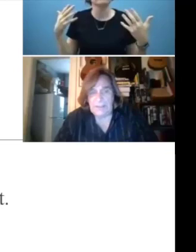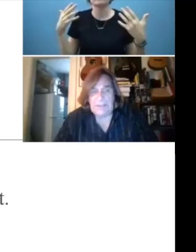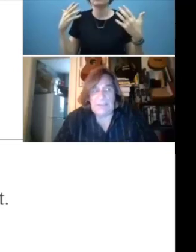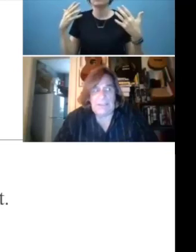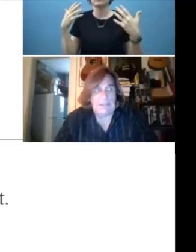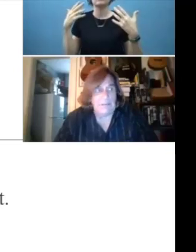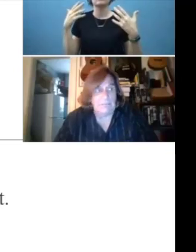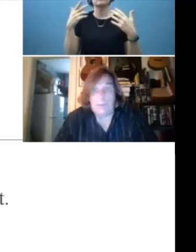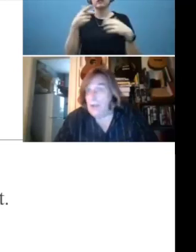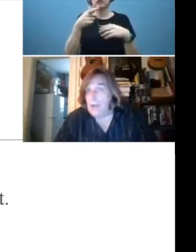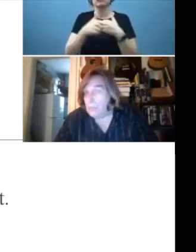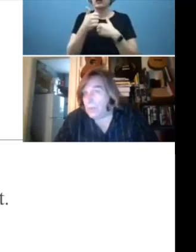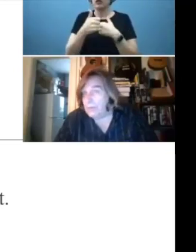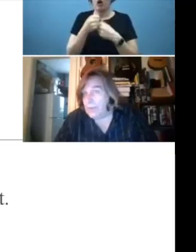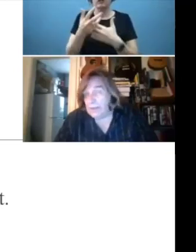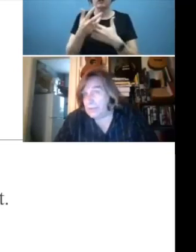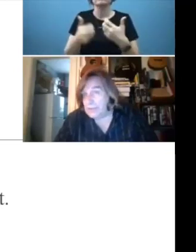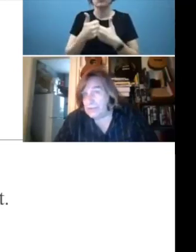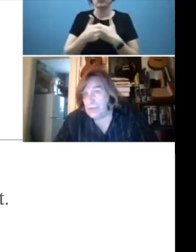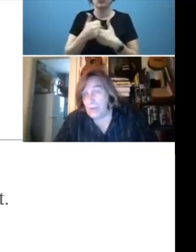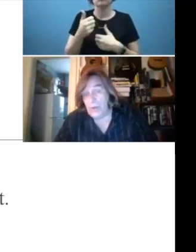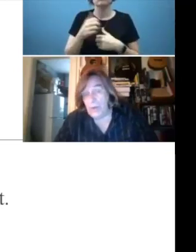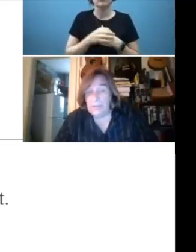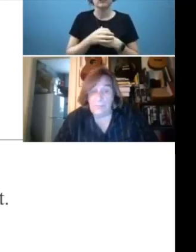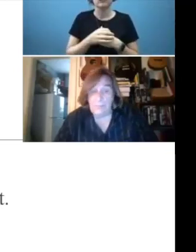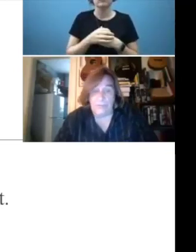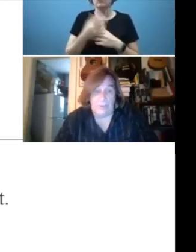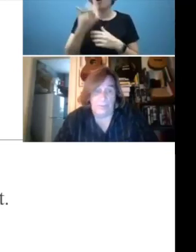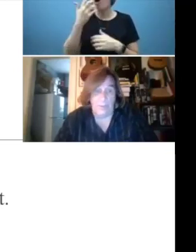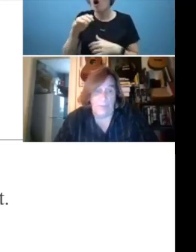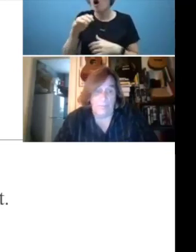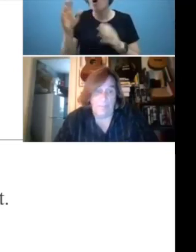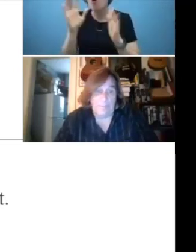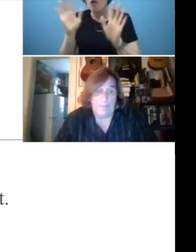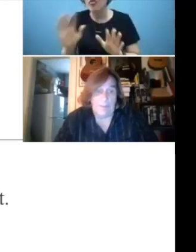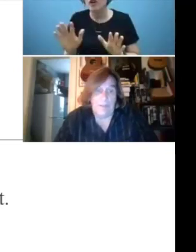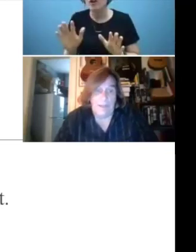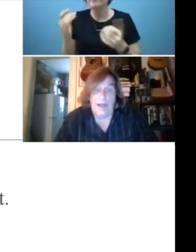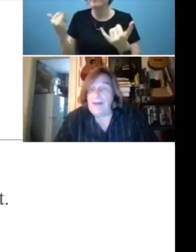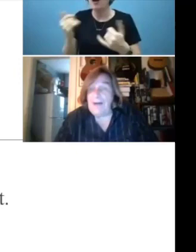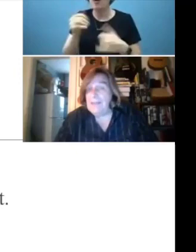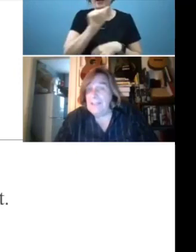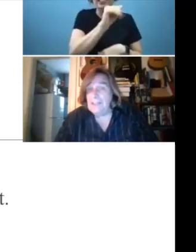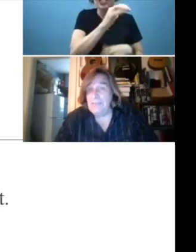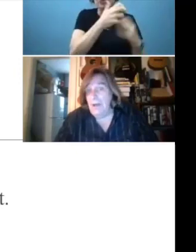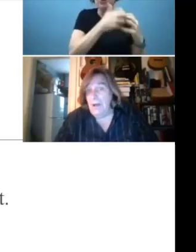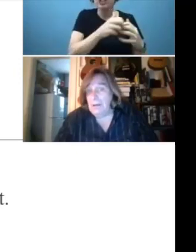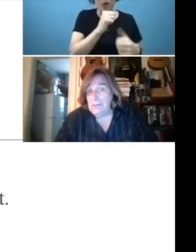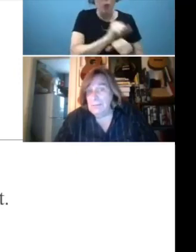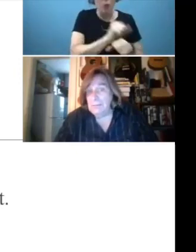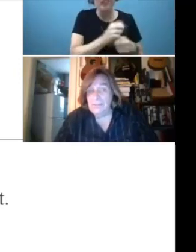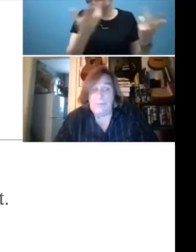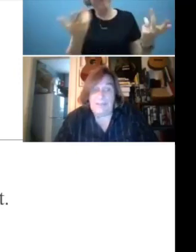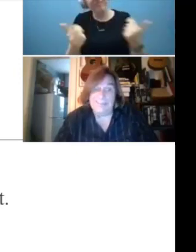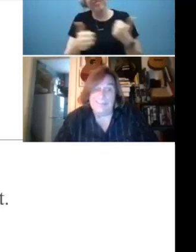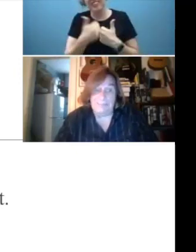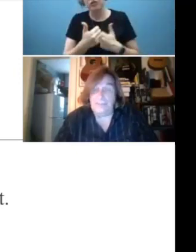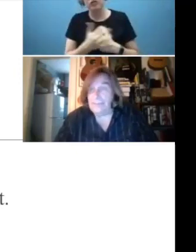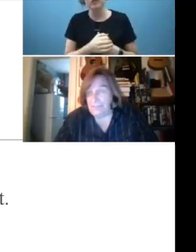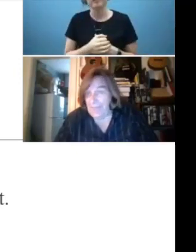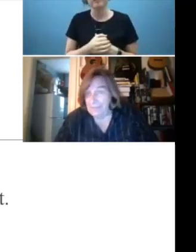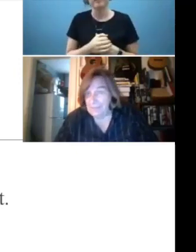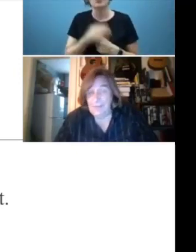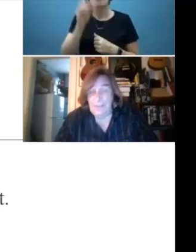client. Really hot weather, air conditioning is not working, that would certainly be one. A violation of law, which means